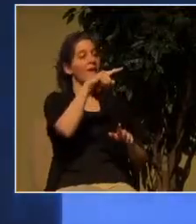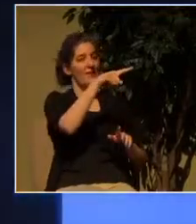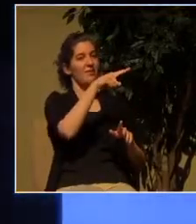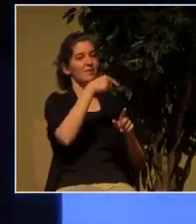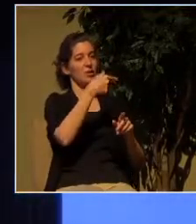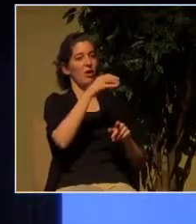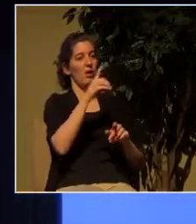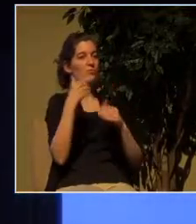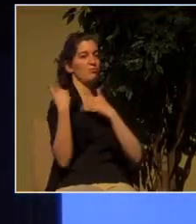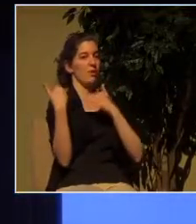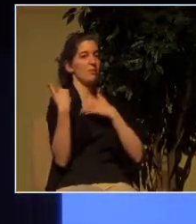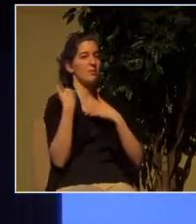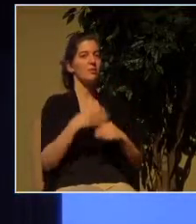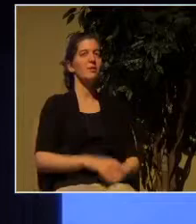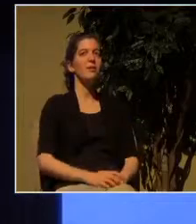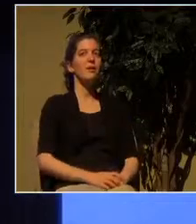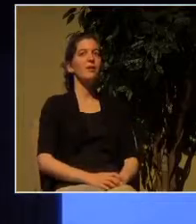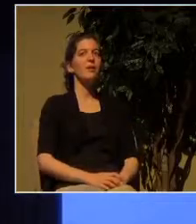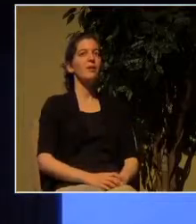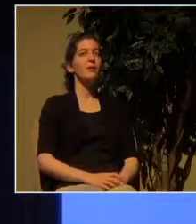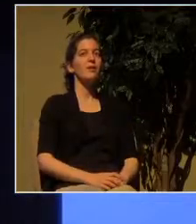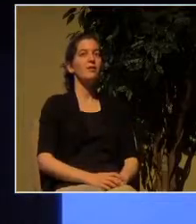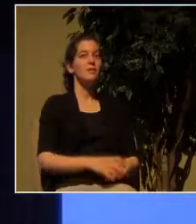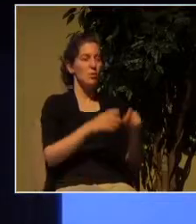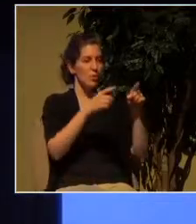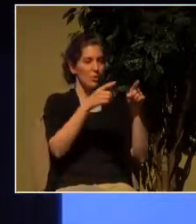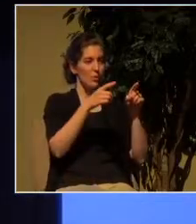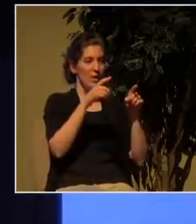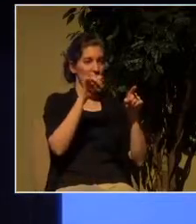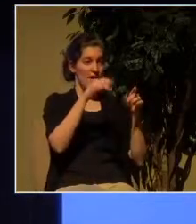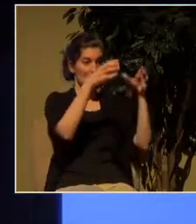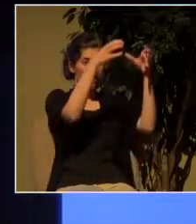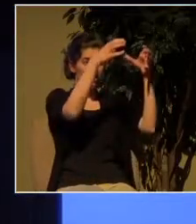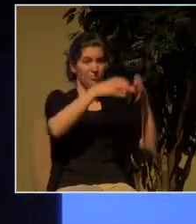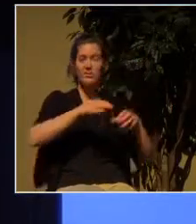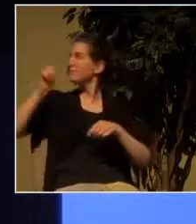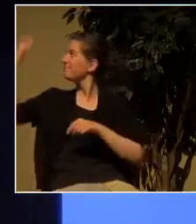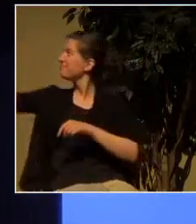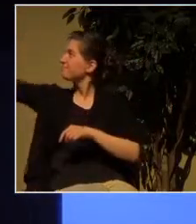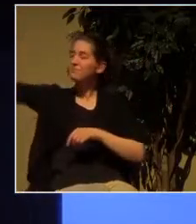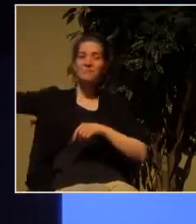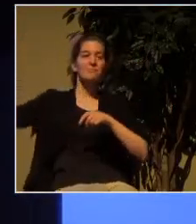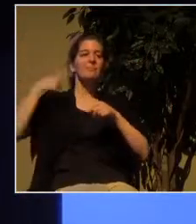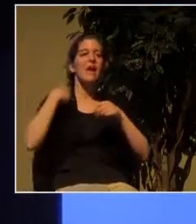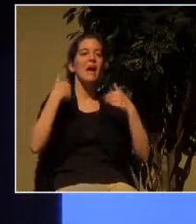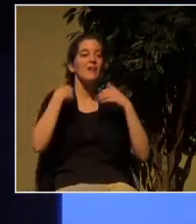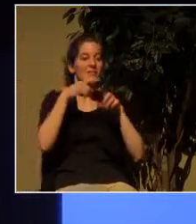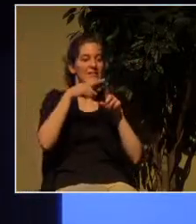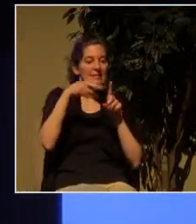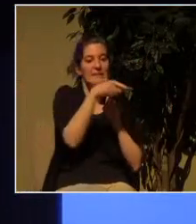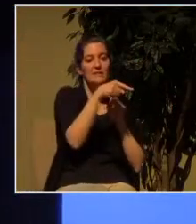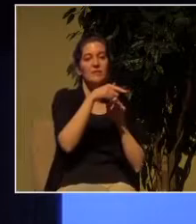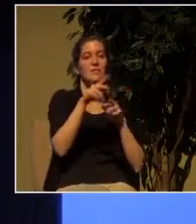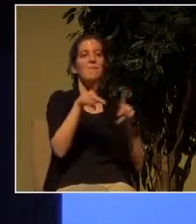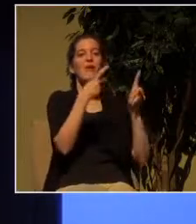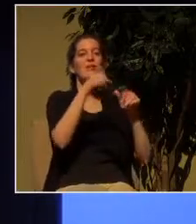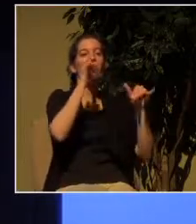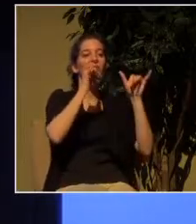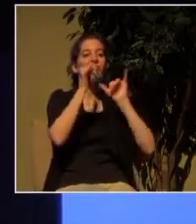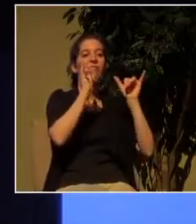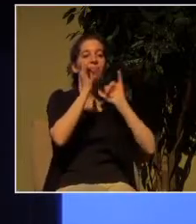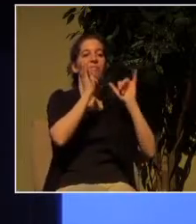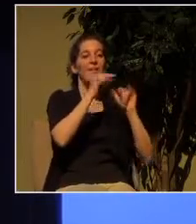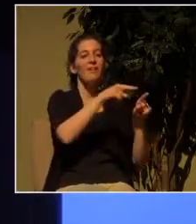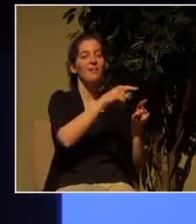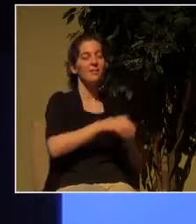but this is a drinking party over on this side over here on this pillar you find the name Venus